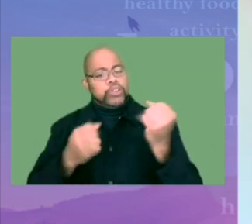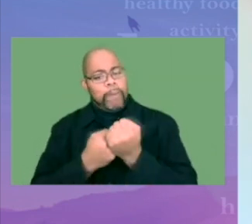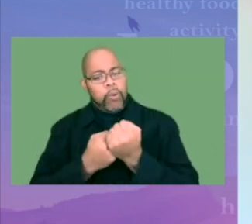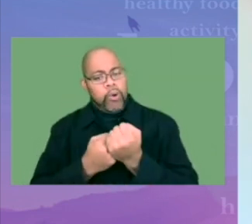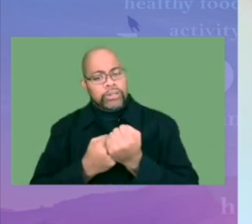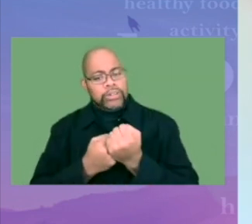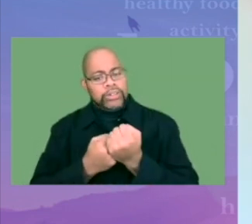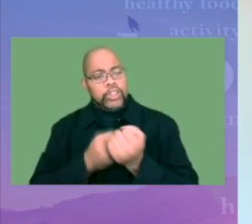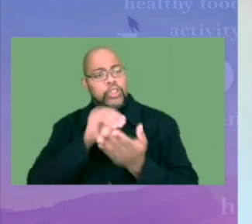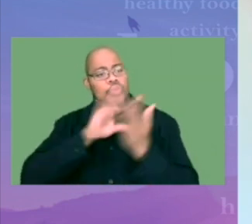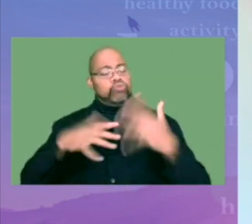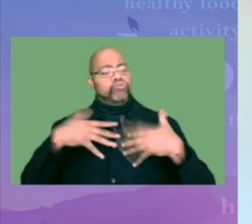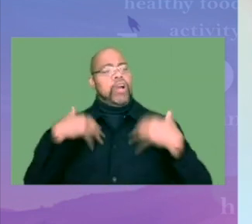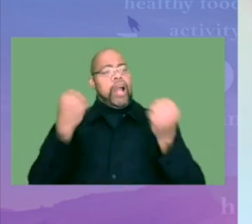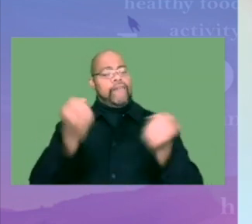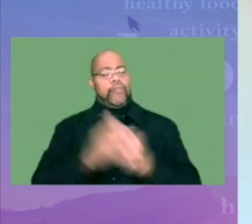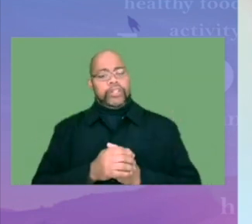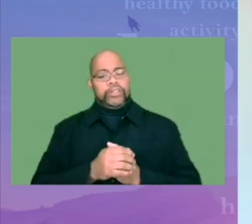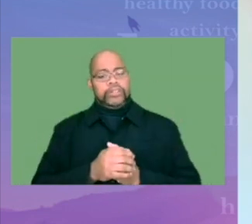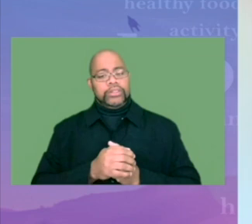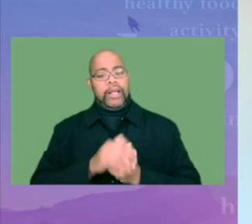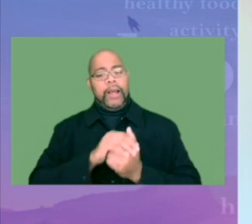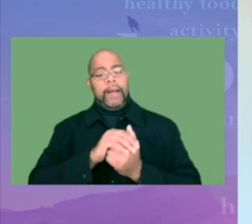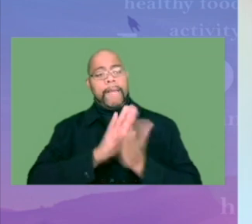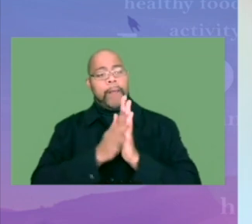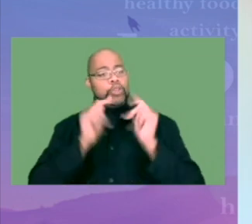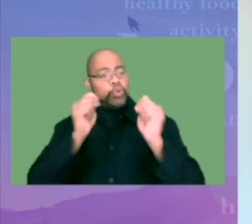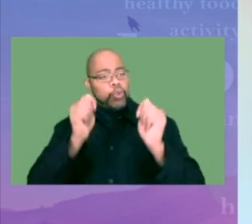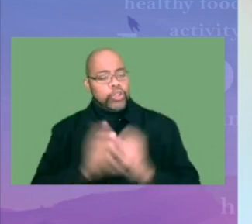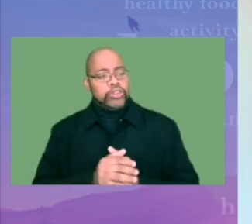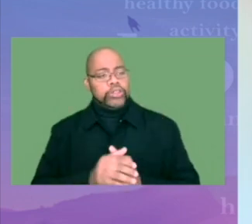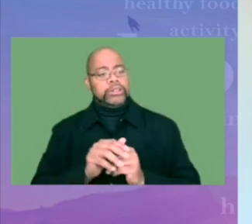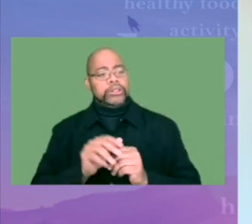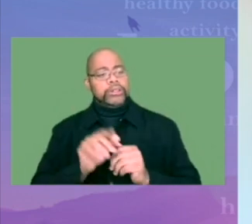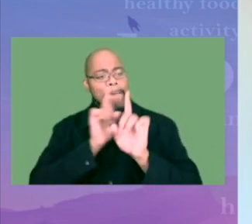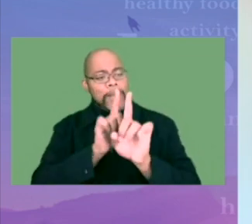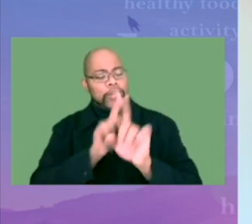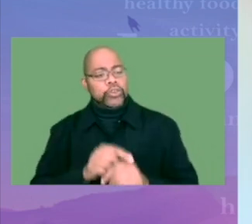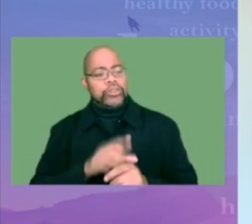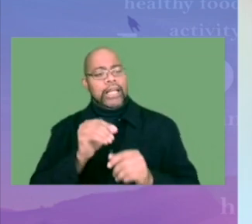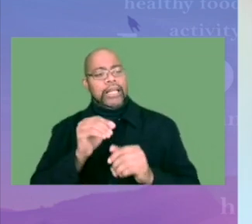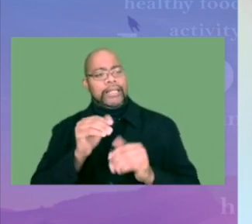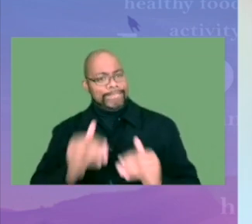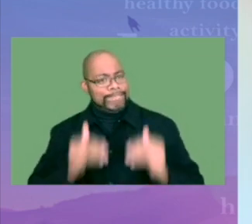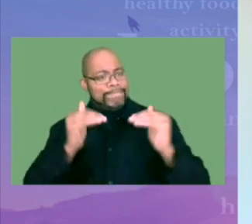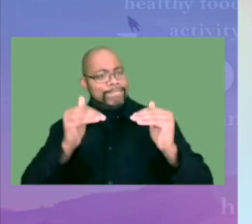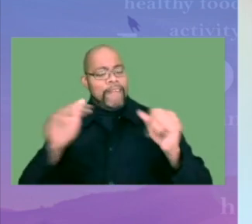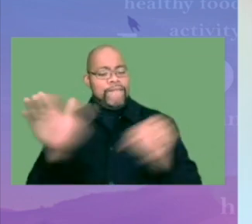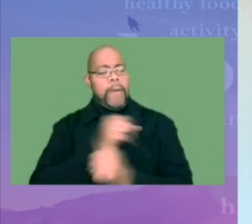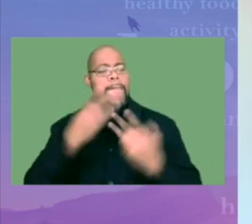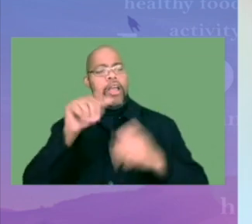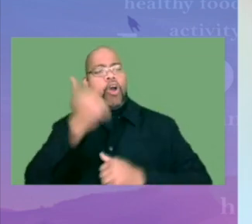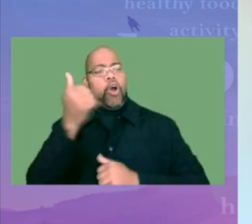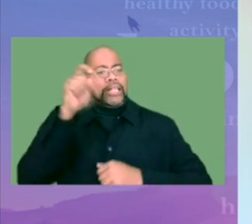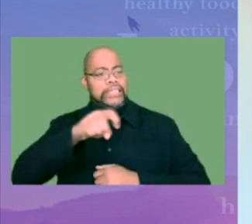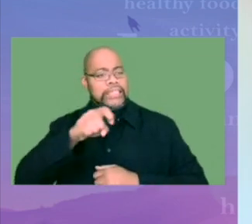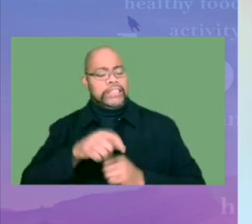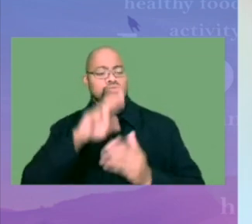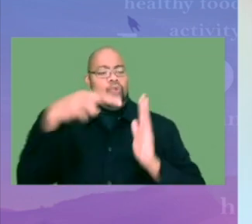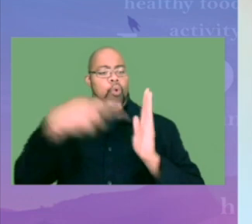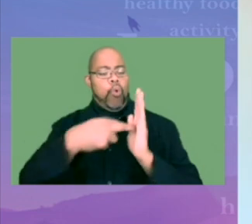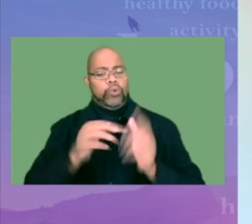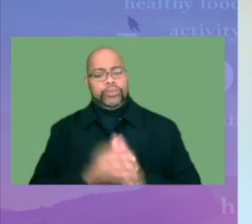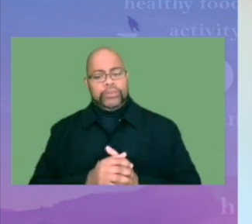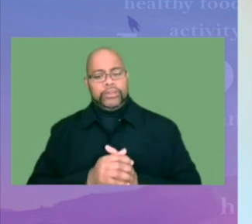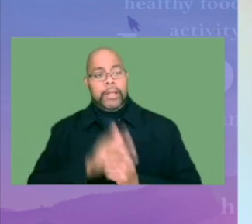He asked Americans to support student recovery by becoming tutors, mentors, and stepping up to fill